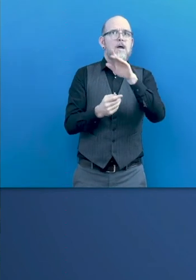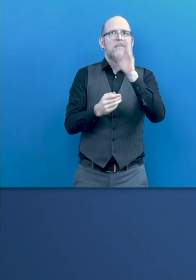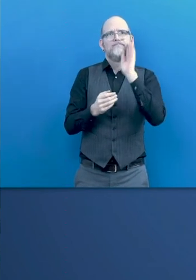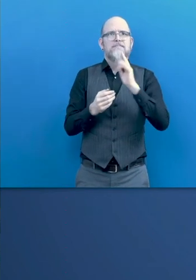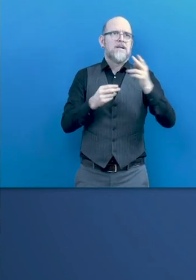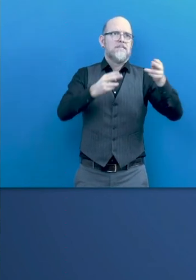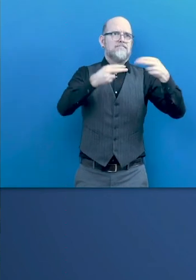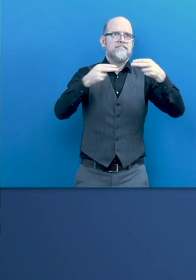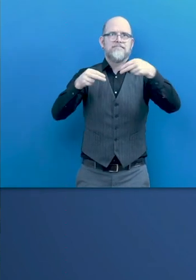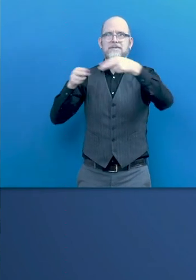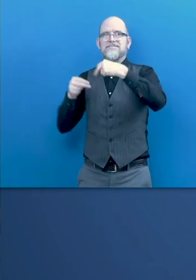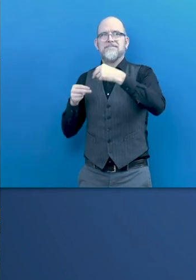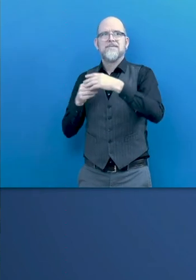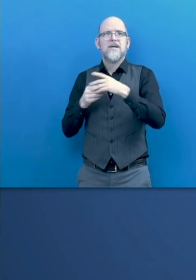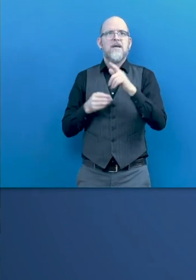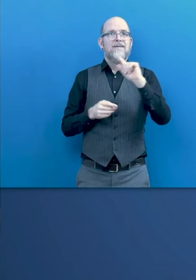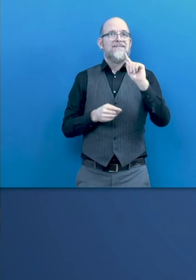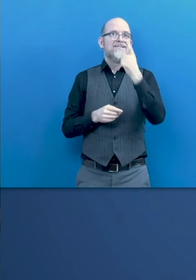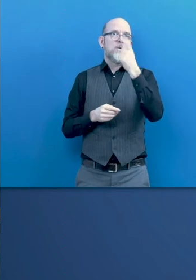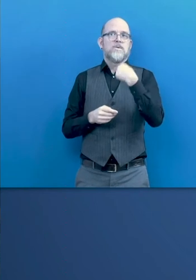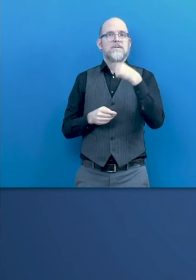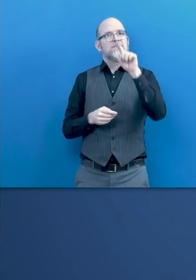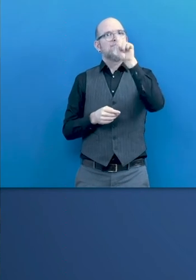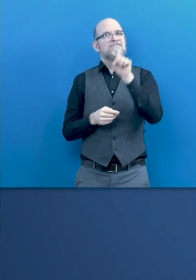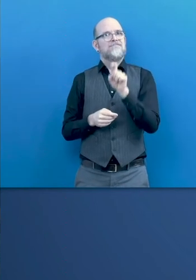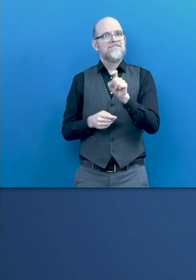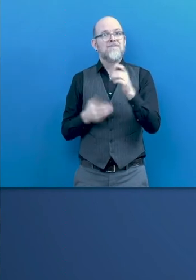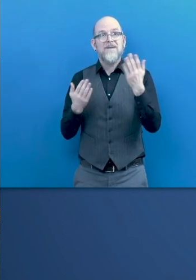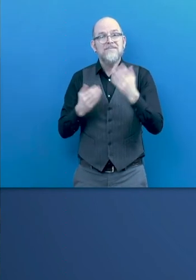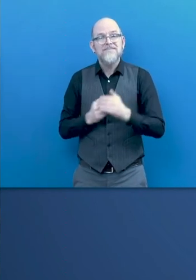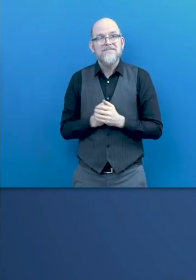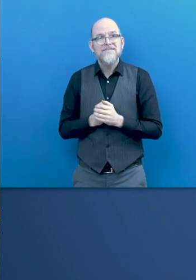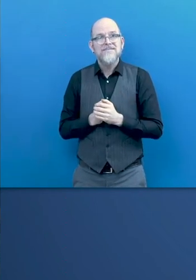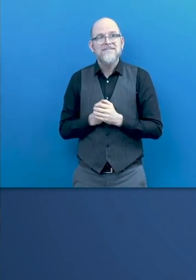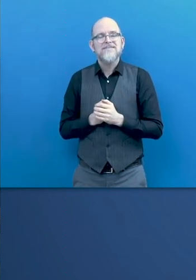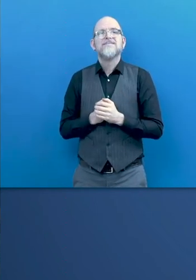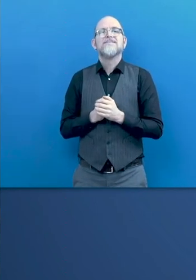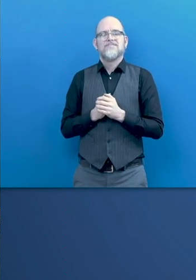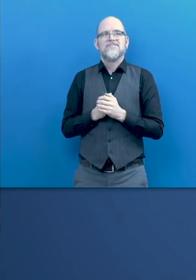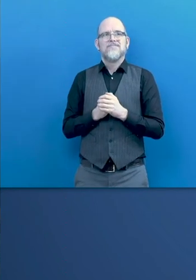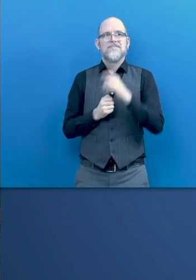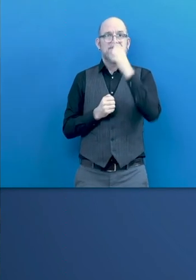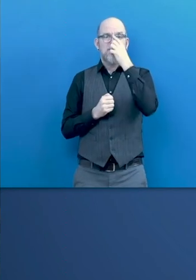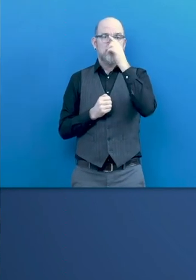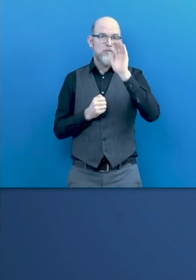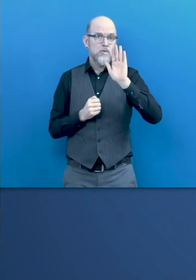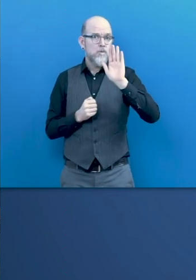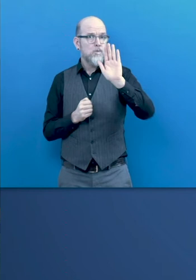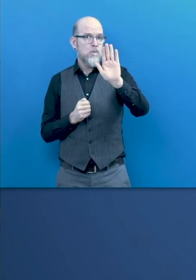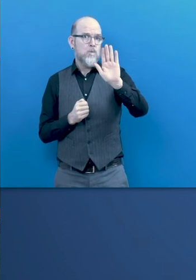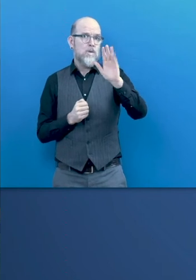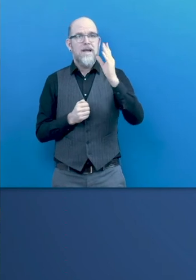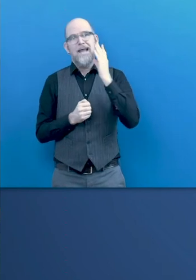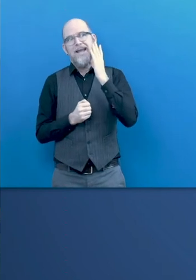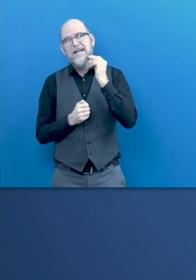And the first question is, well, what are, in your perspective,